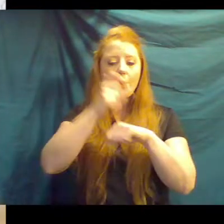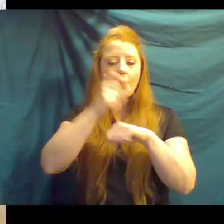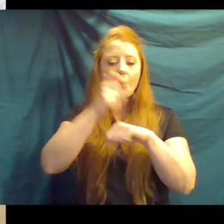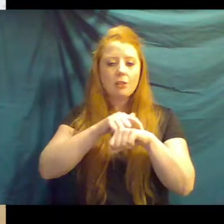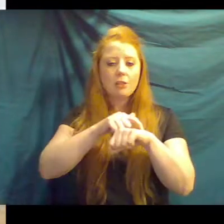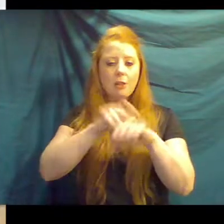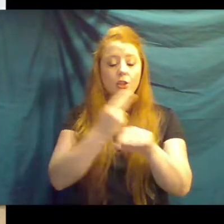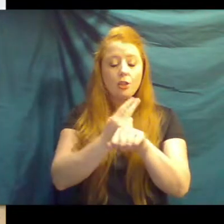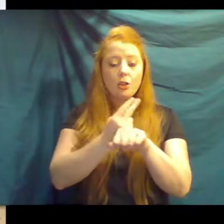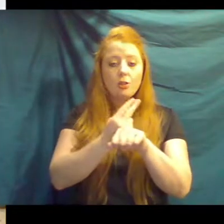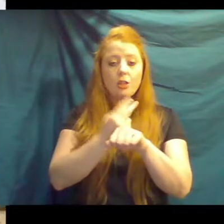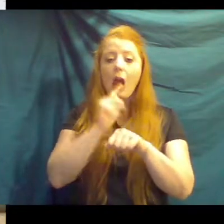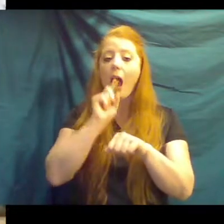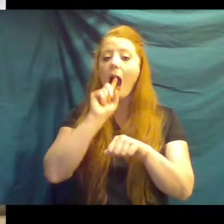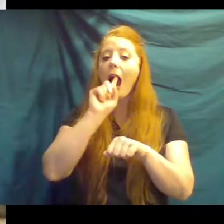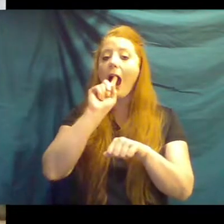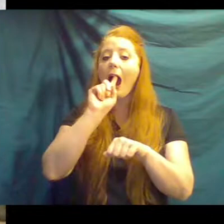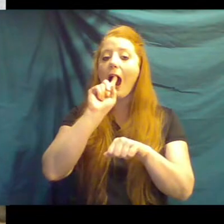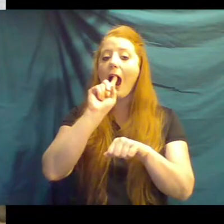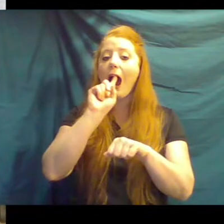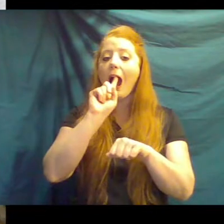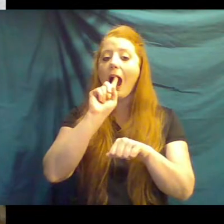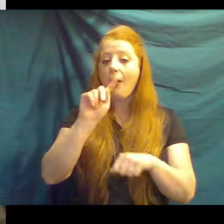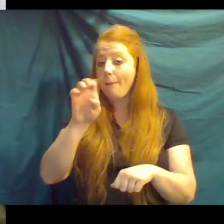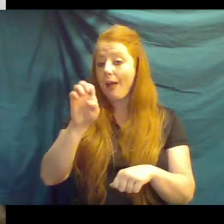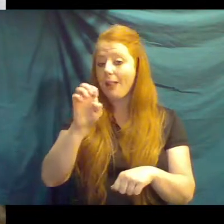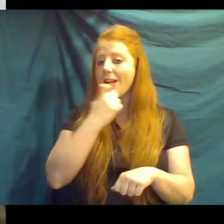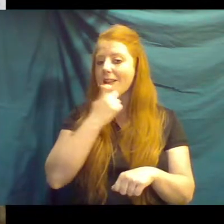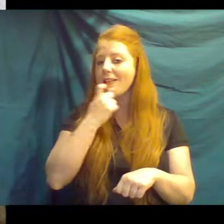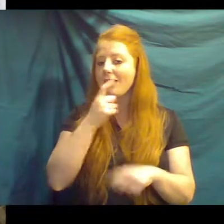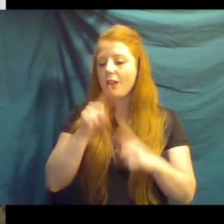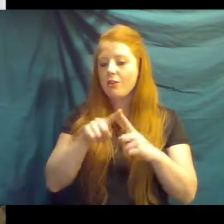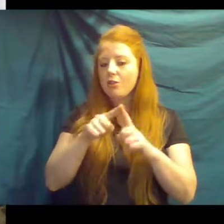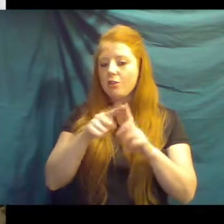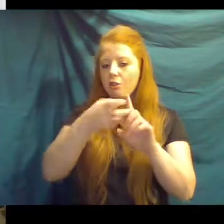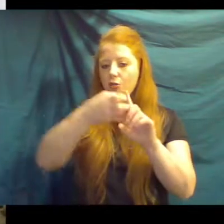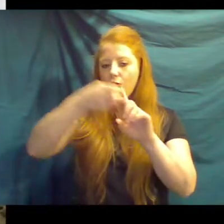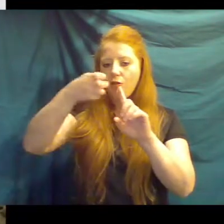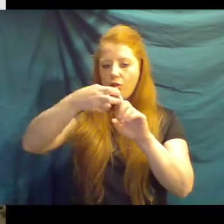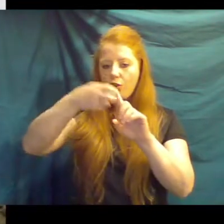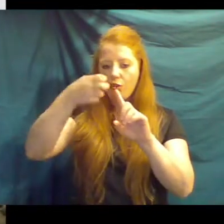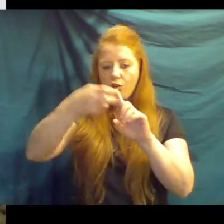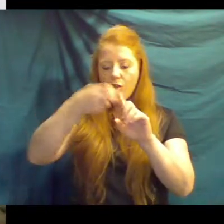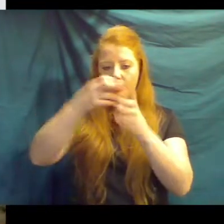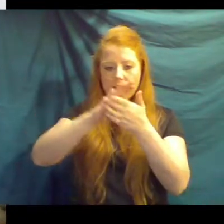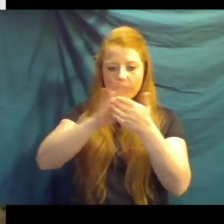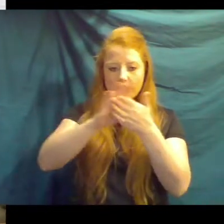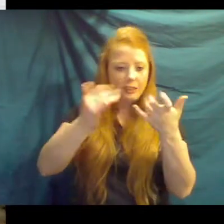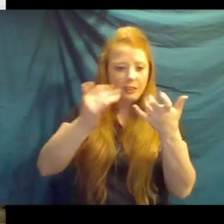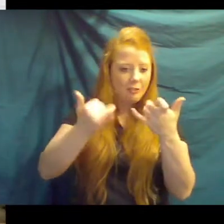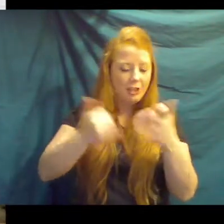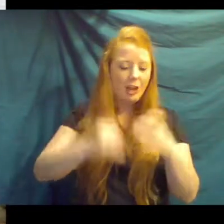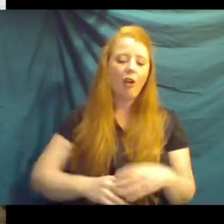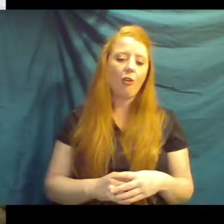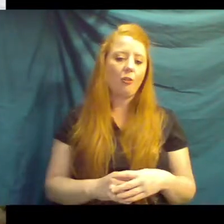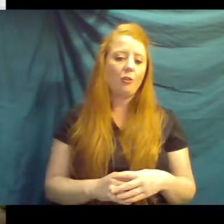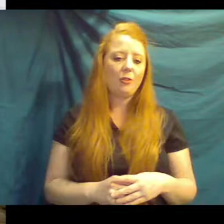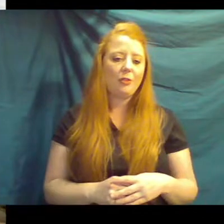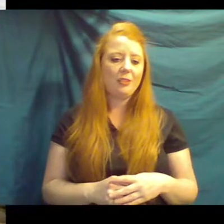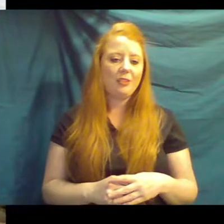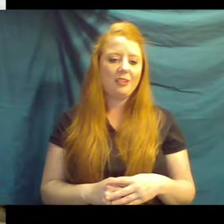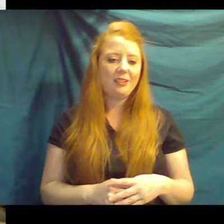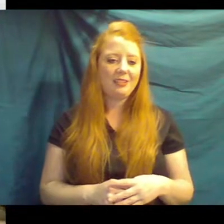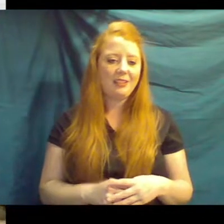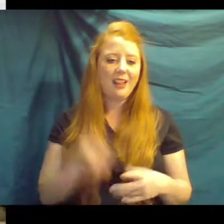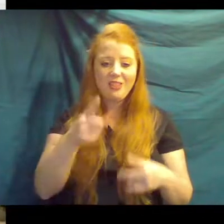pallet, and the bottom teeth to scrape things off, which Fantasy is kind of trying to show you right now. But they'll